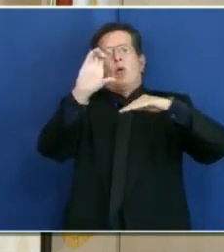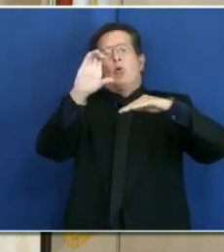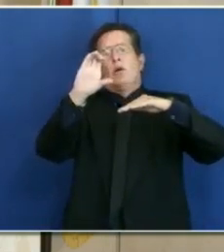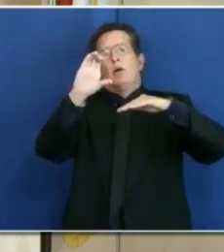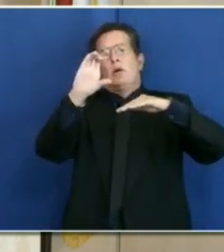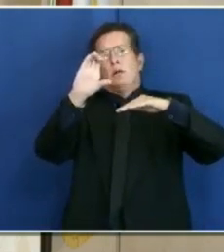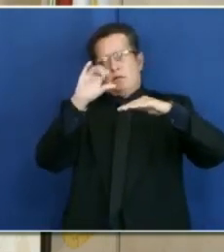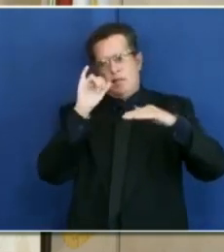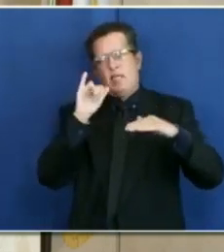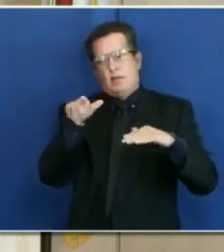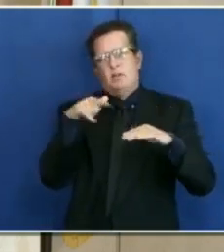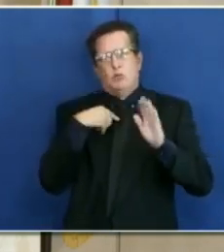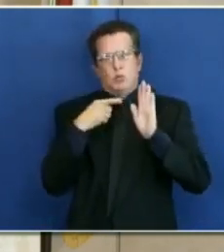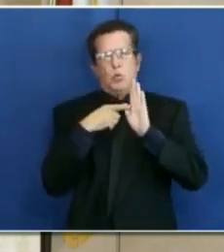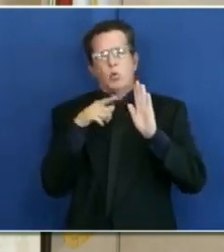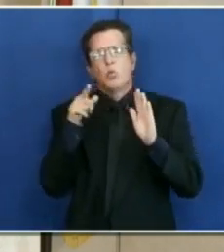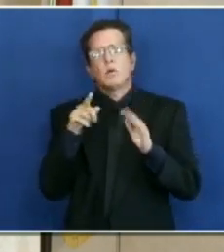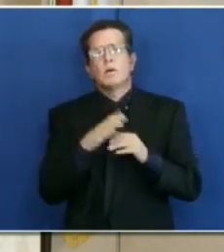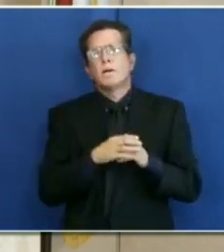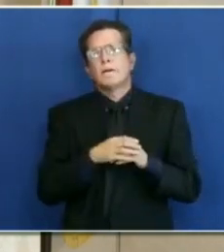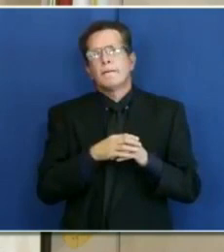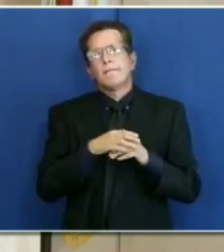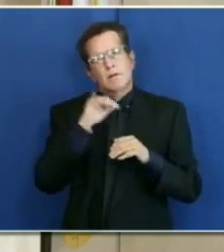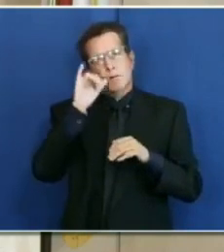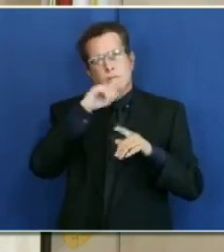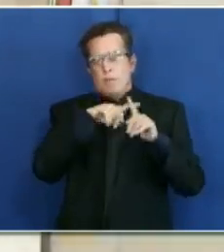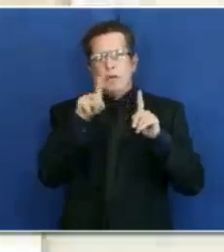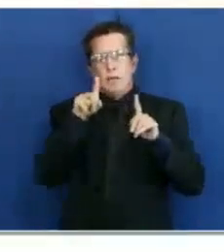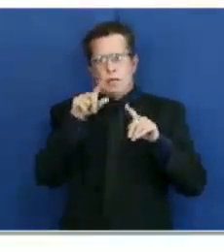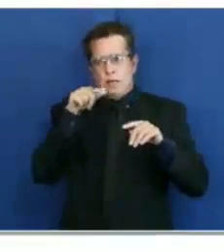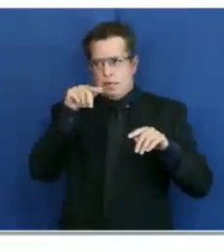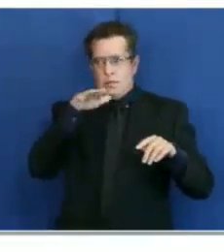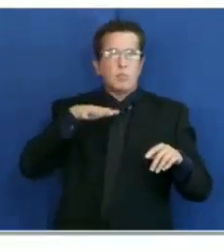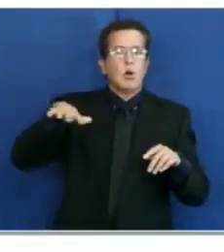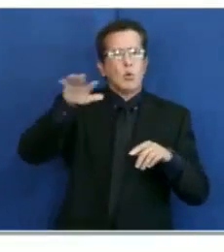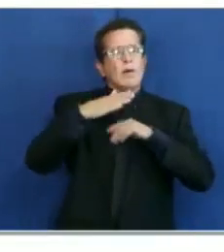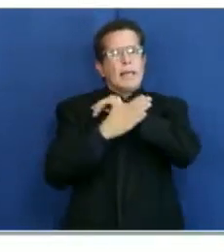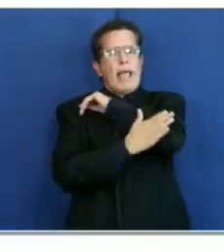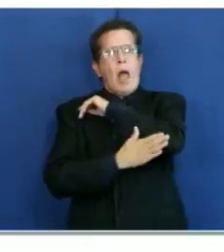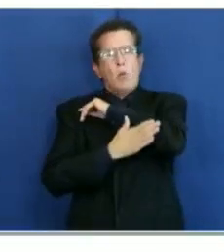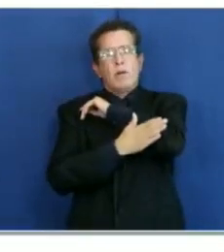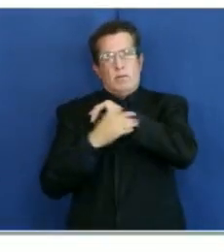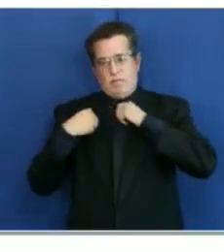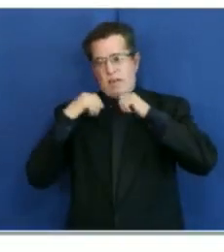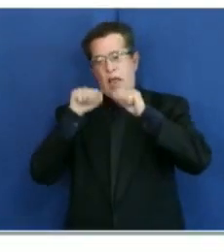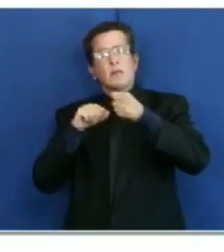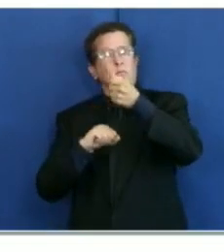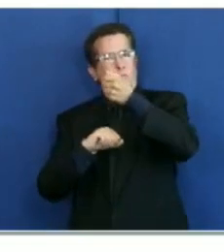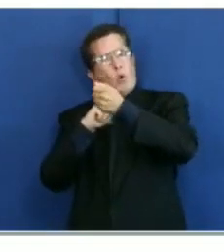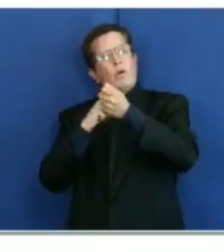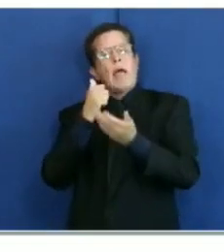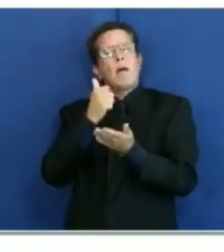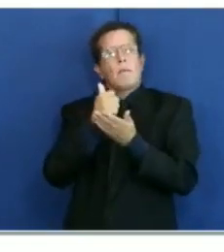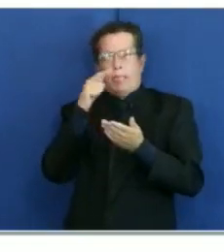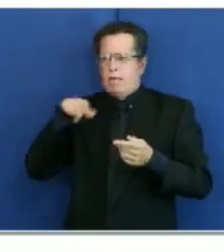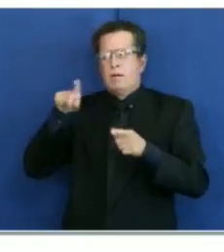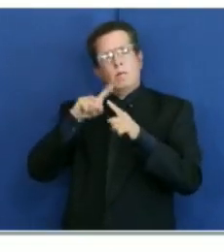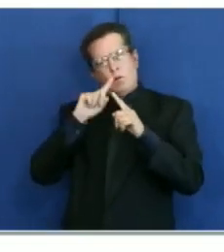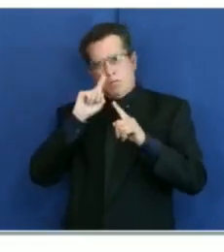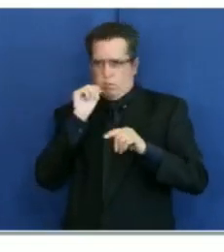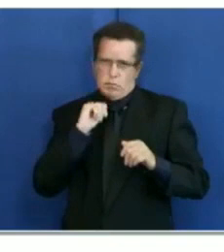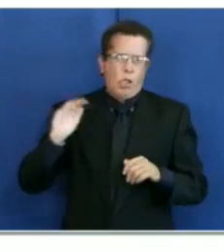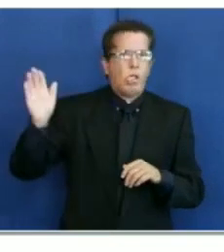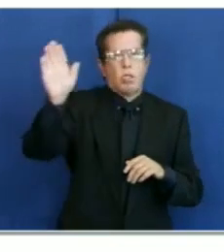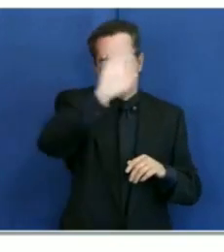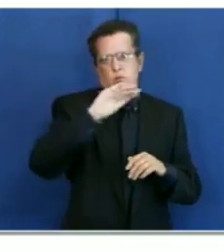very last slide that I, it is not about what the county can do, certainly we can promote these efforts, but it's about what everyone can do,